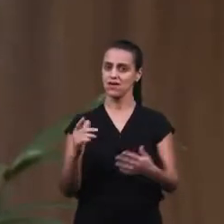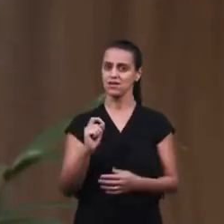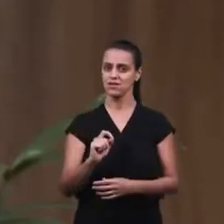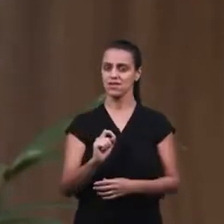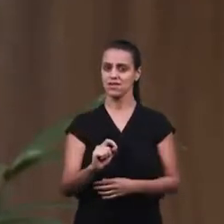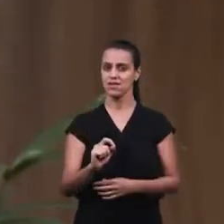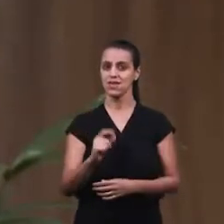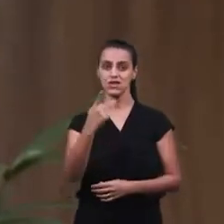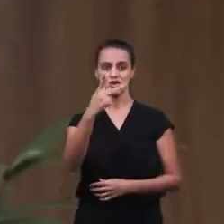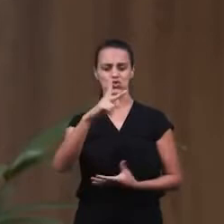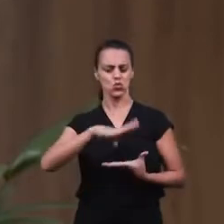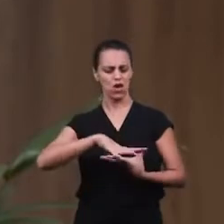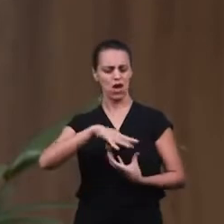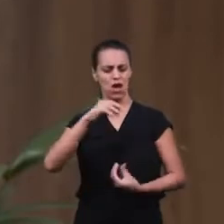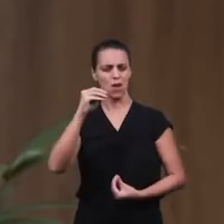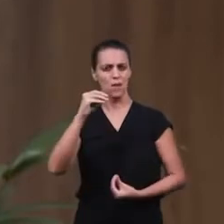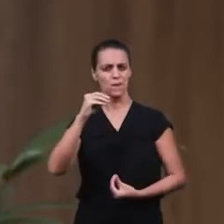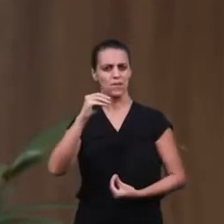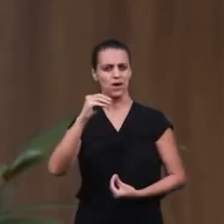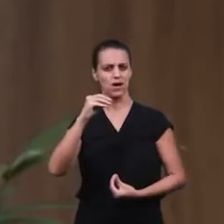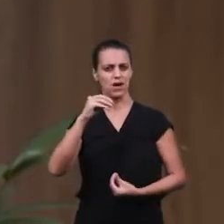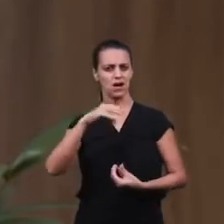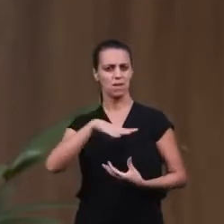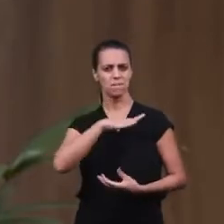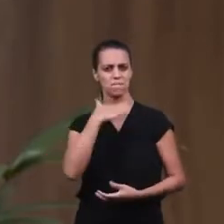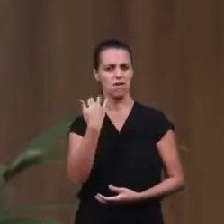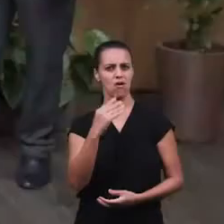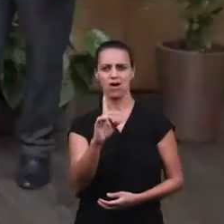your soul is immortal.